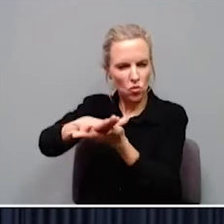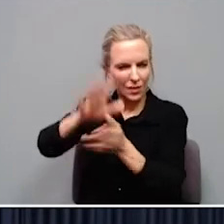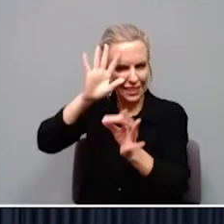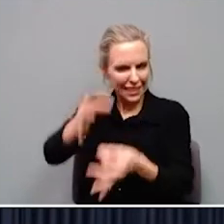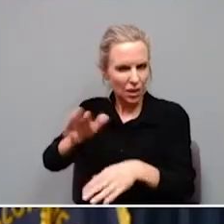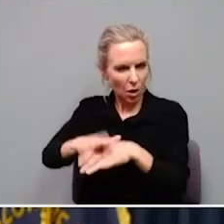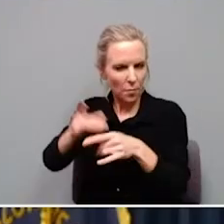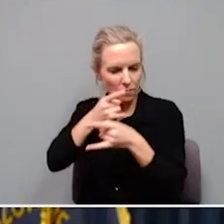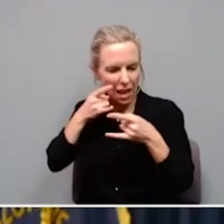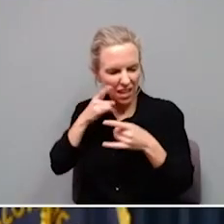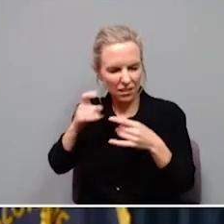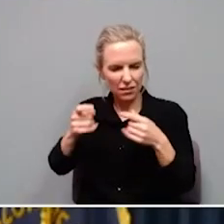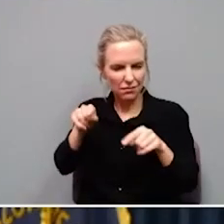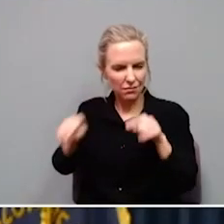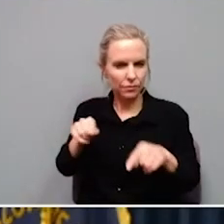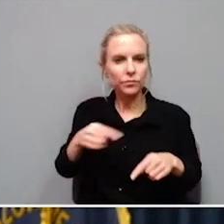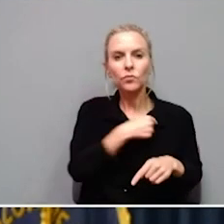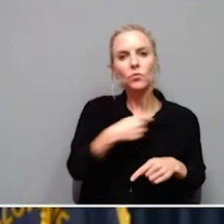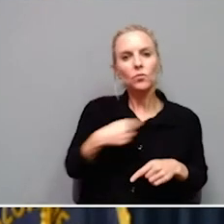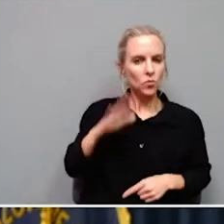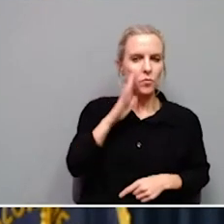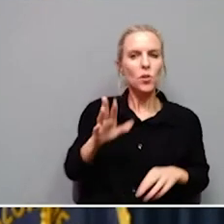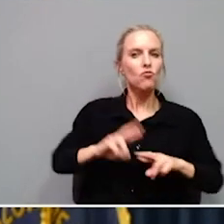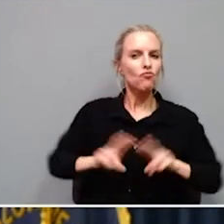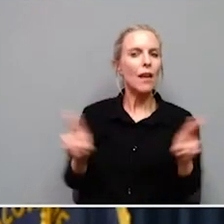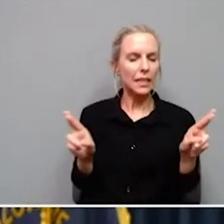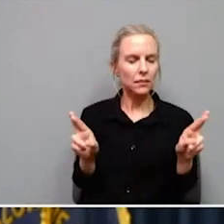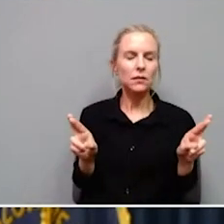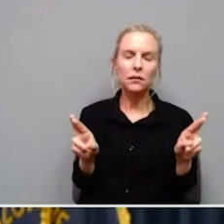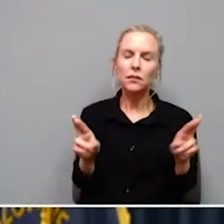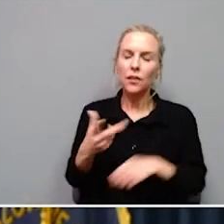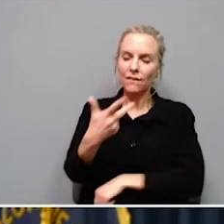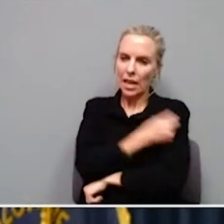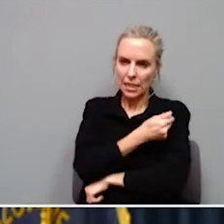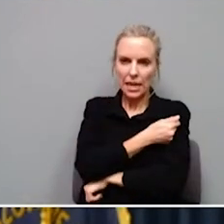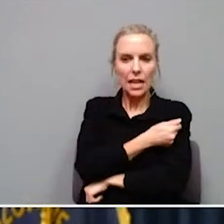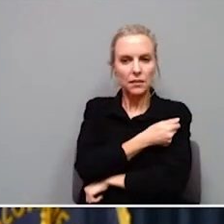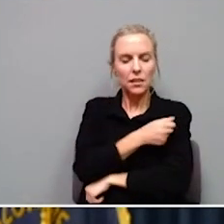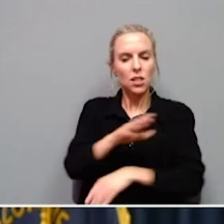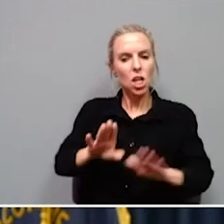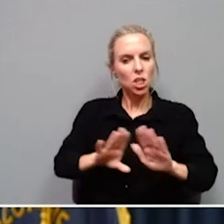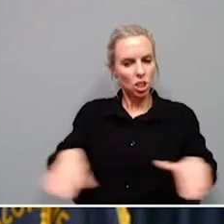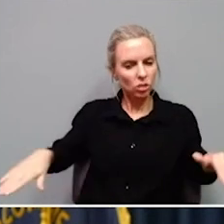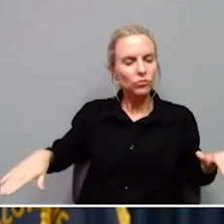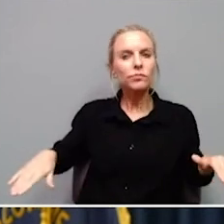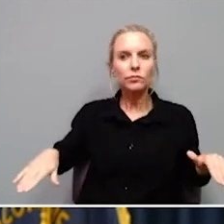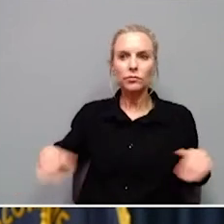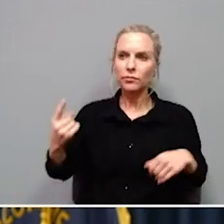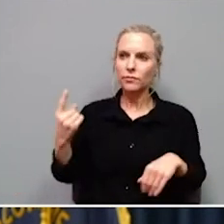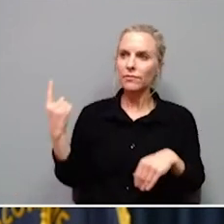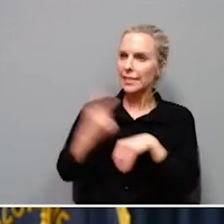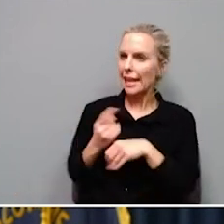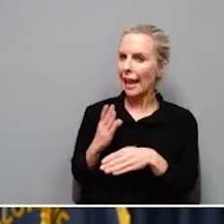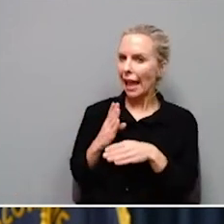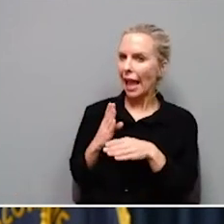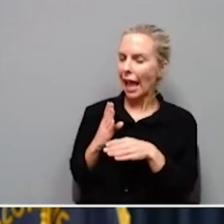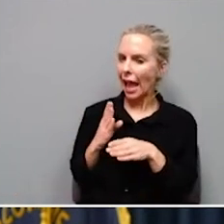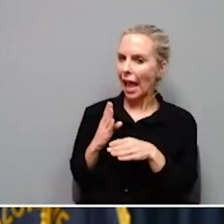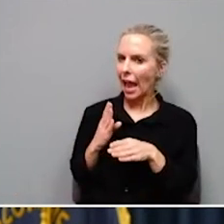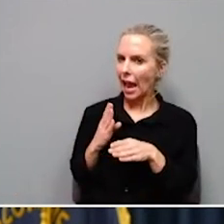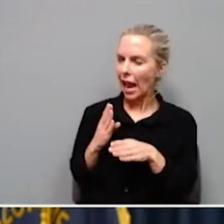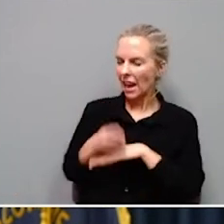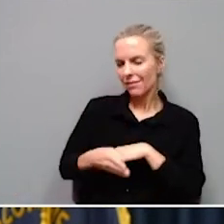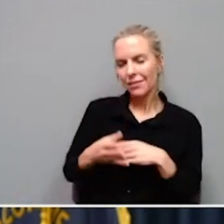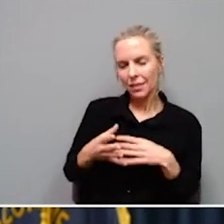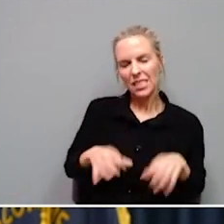So we will be ready to vaccinate our children the day after, it typically takes a